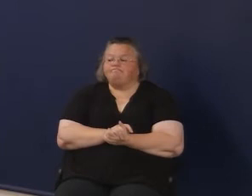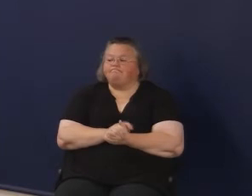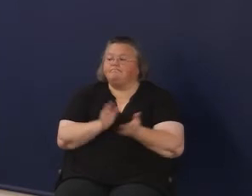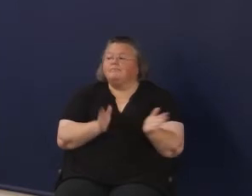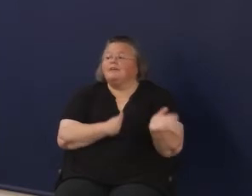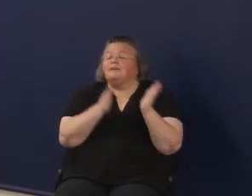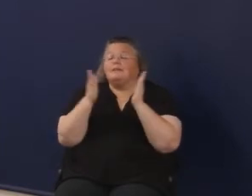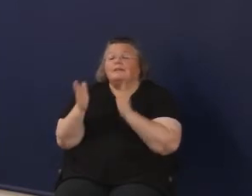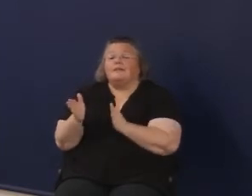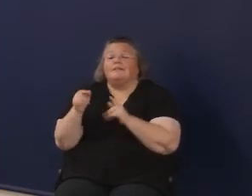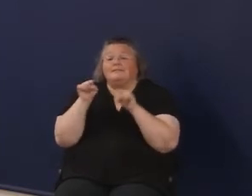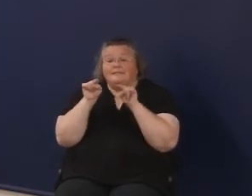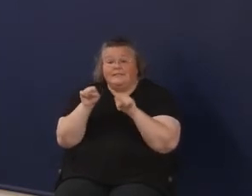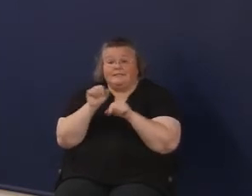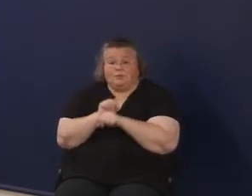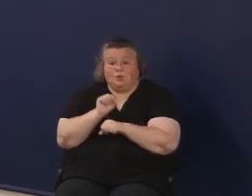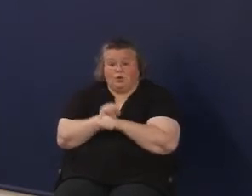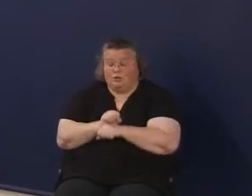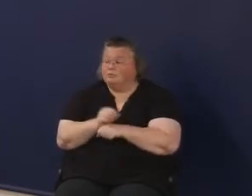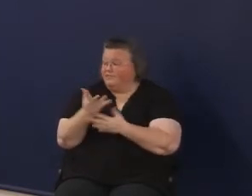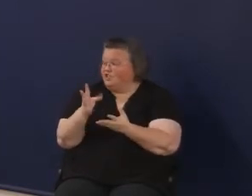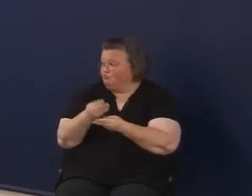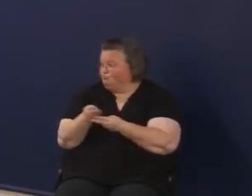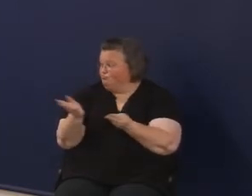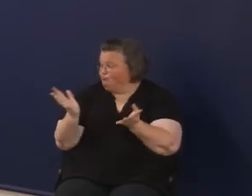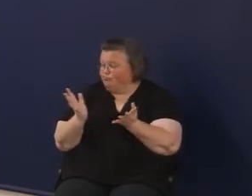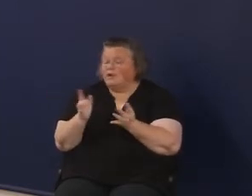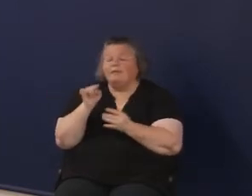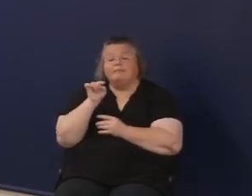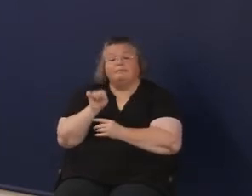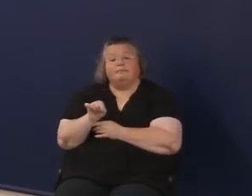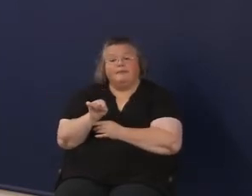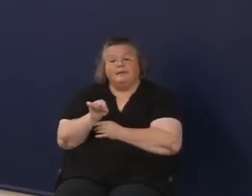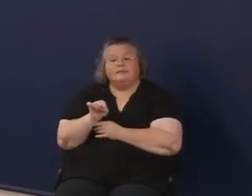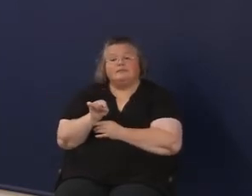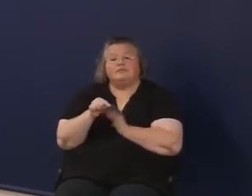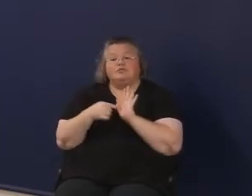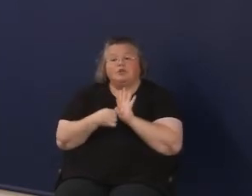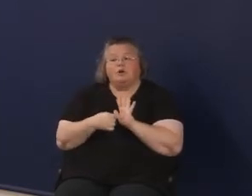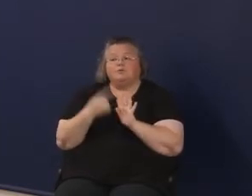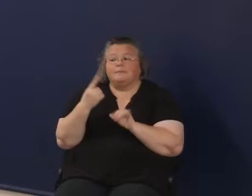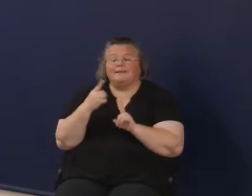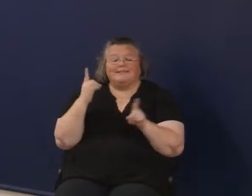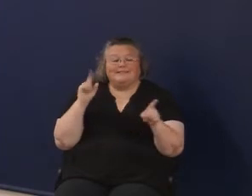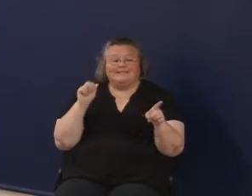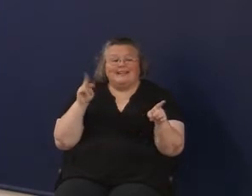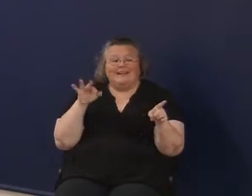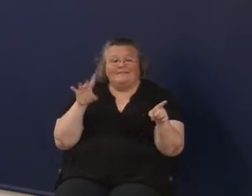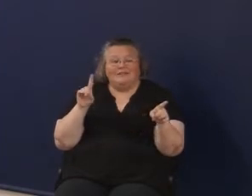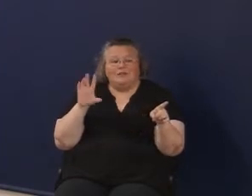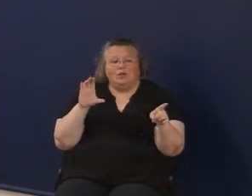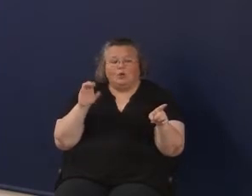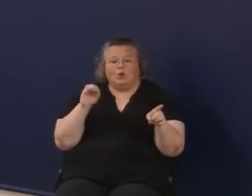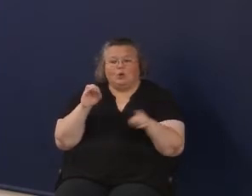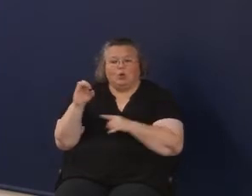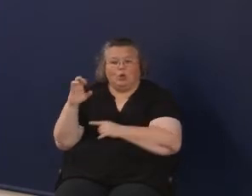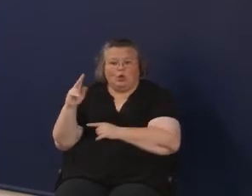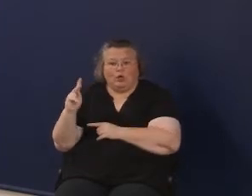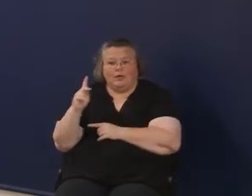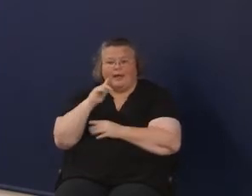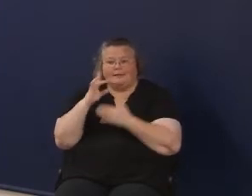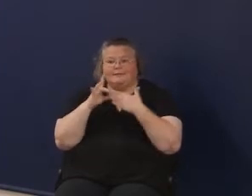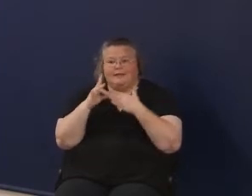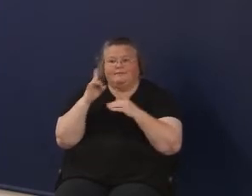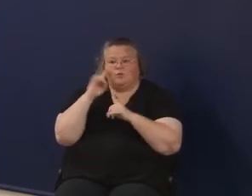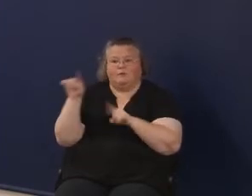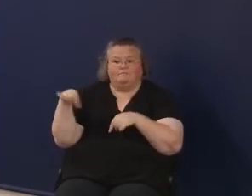then this work, which is in front of you, represents some work that actually David Cook behind us led over the last few